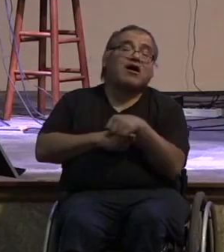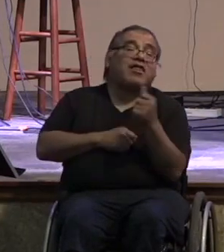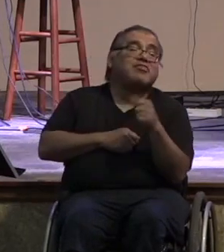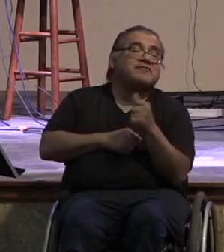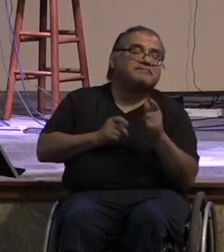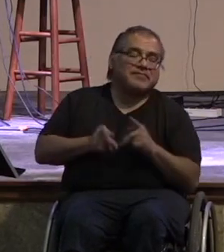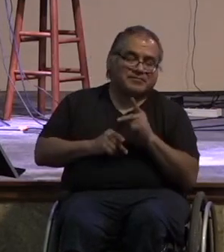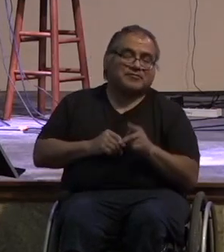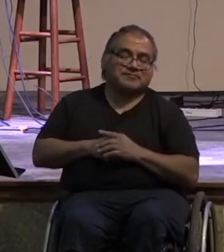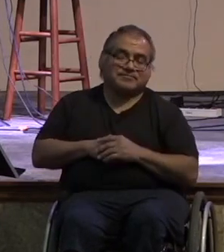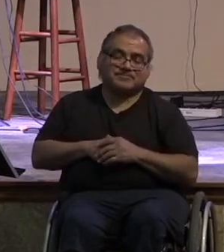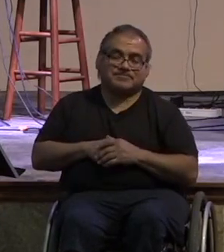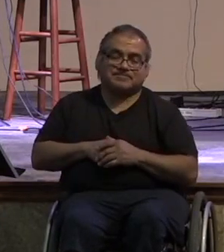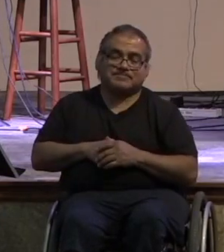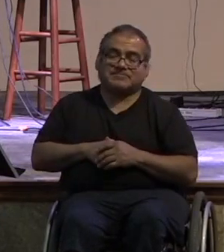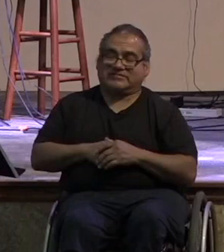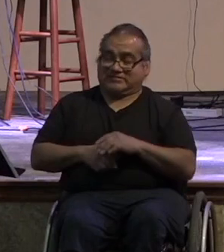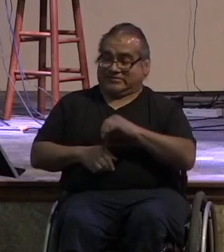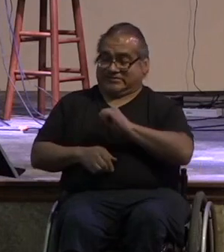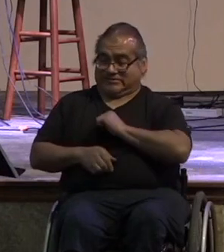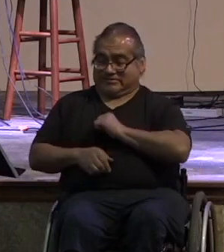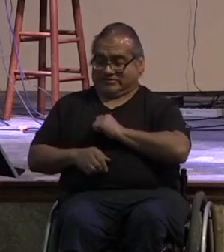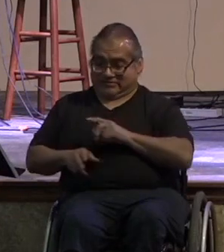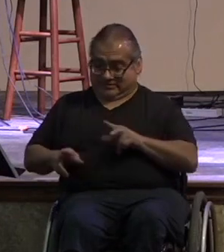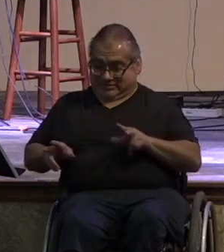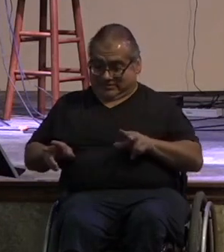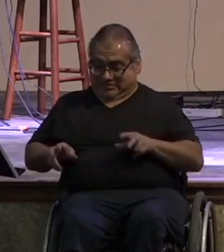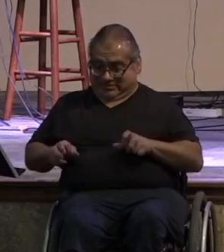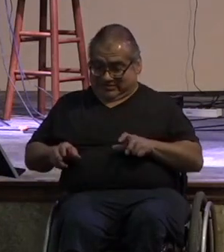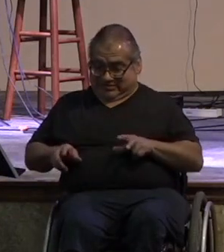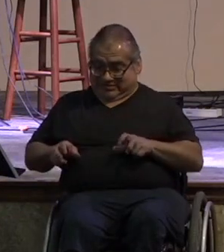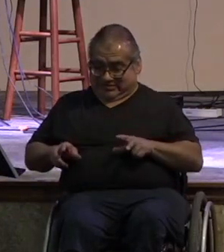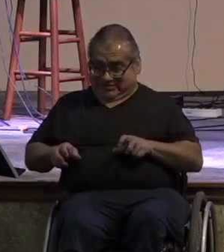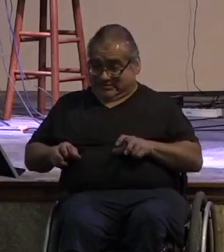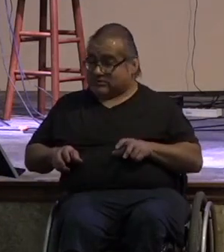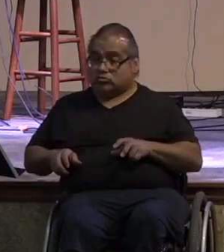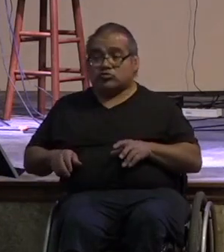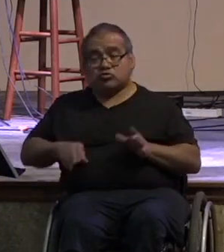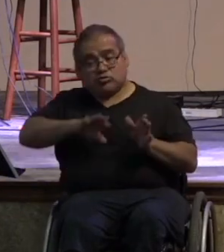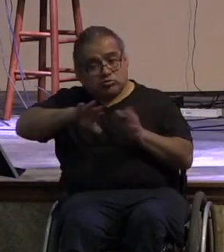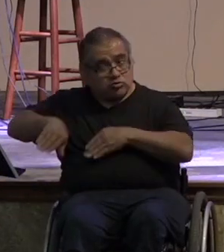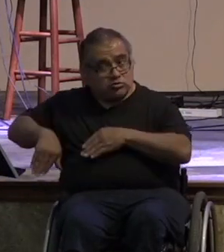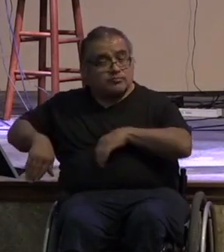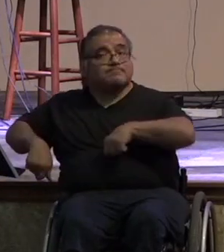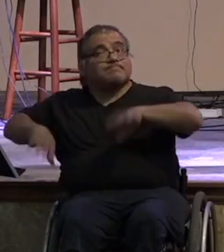-sacrifice is uh implied there and and that shows our love for each other